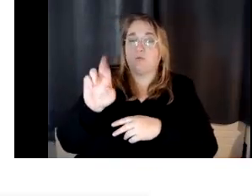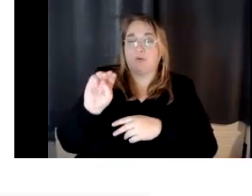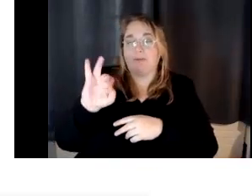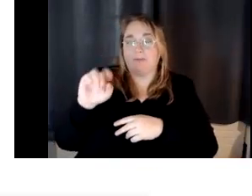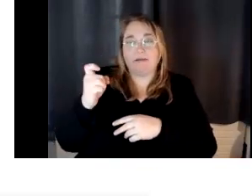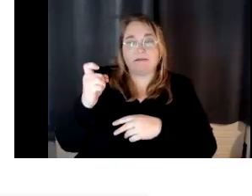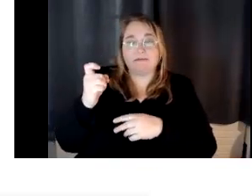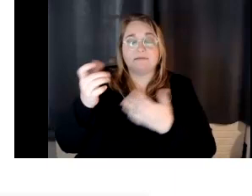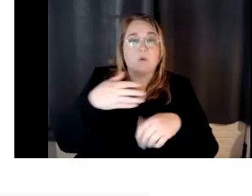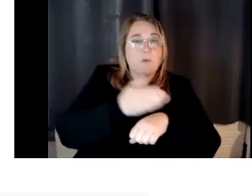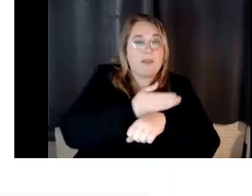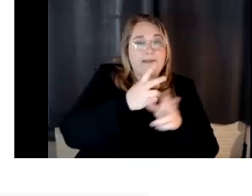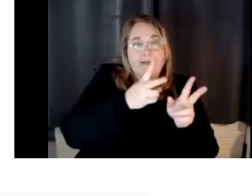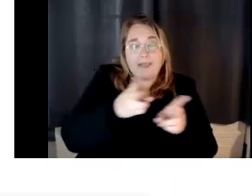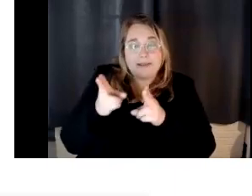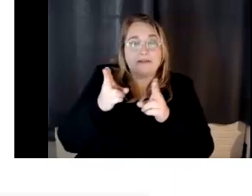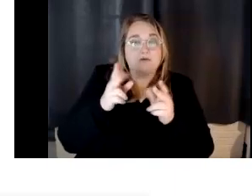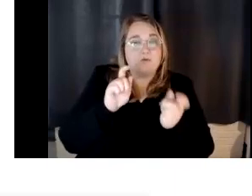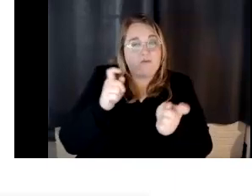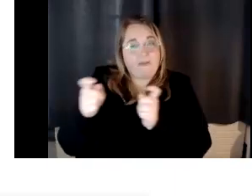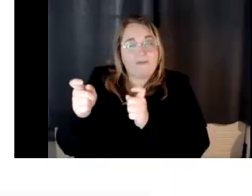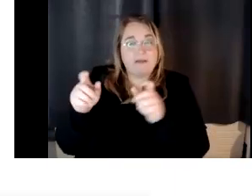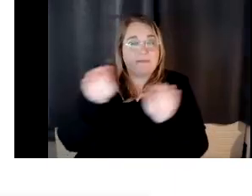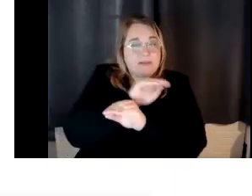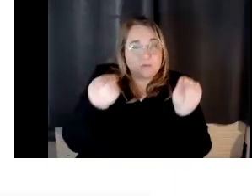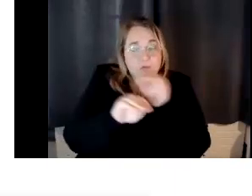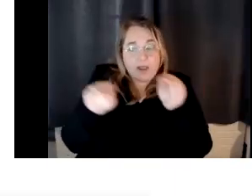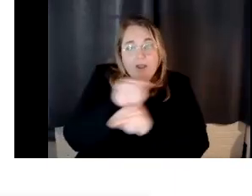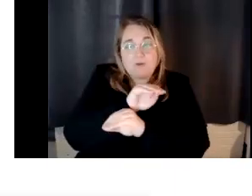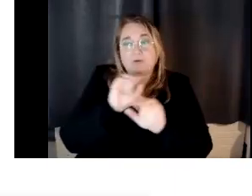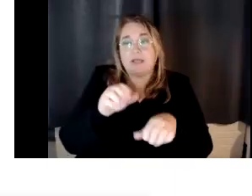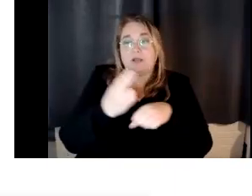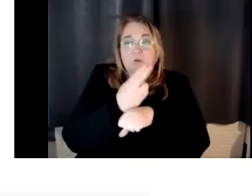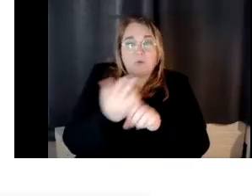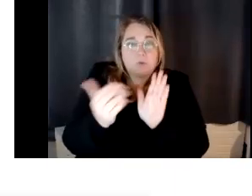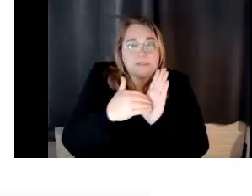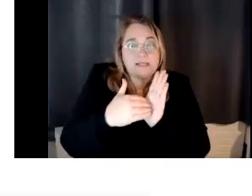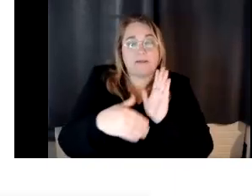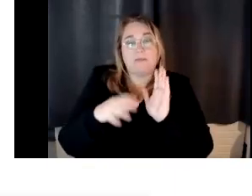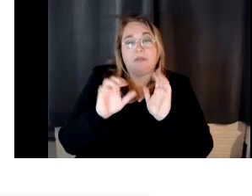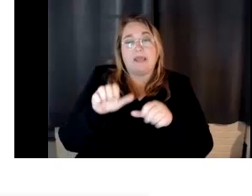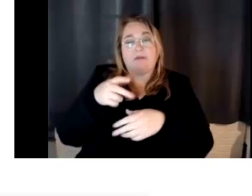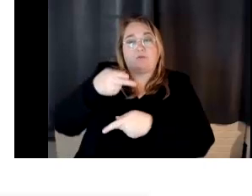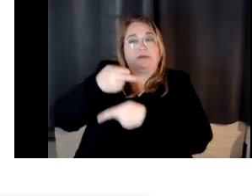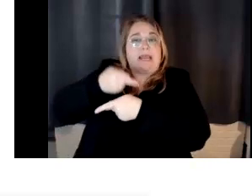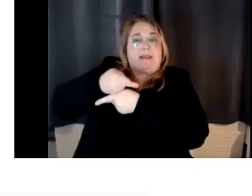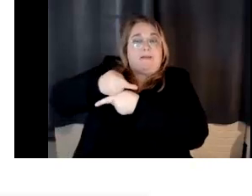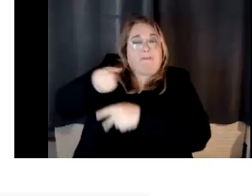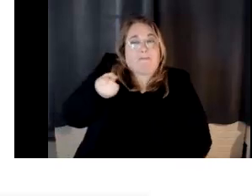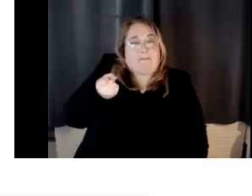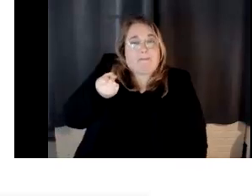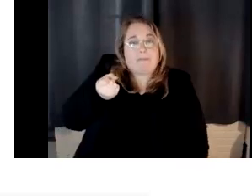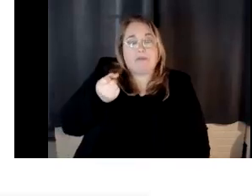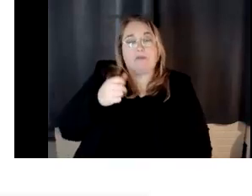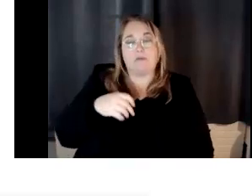them and revising them. We can mix them around. We can reuse them. Once we have them, we can retain them. That means that we can keep them. We